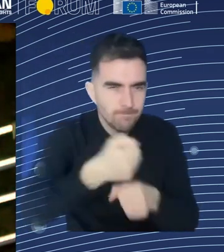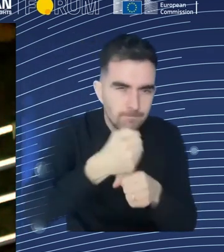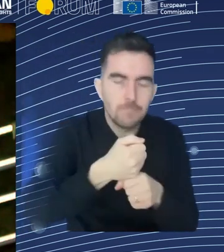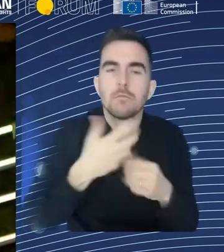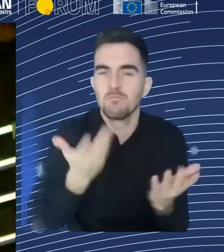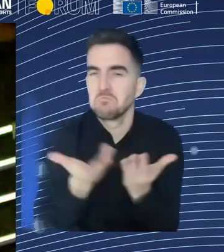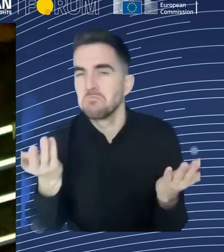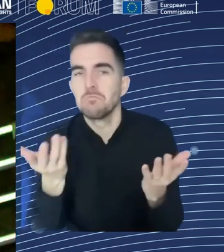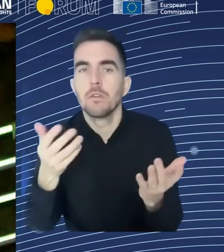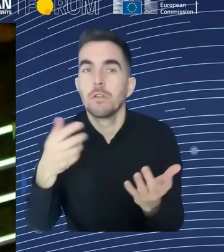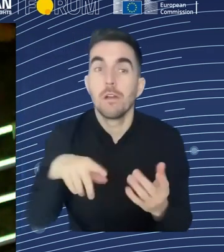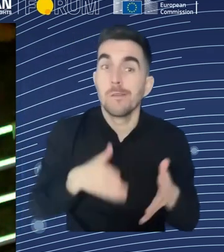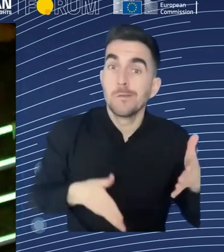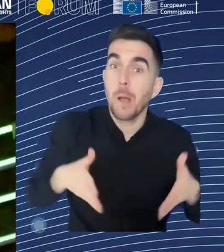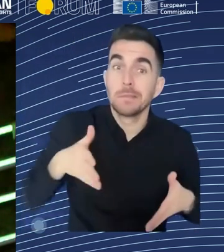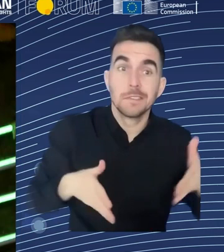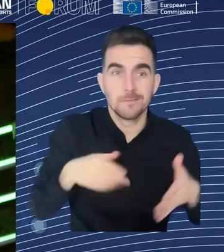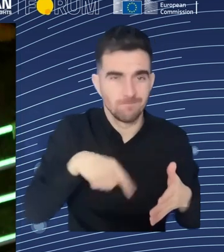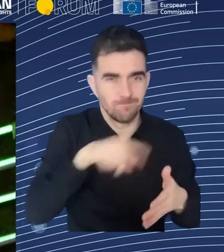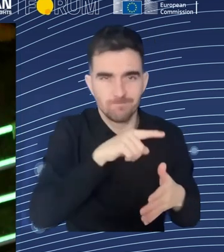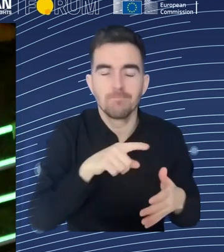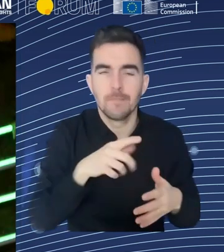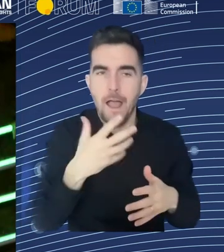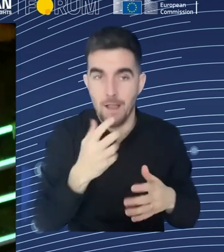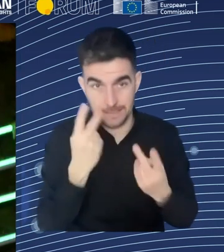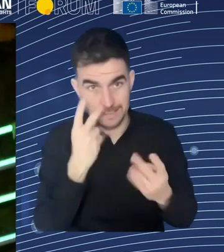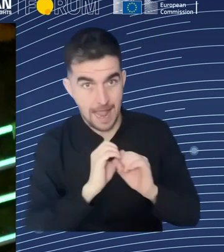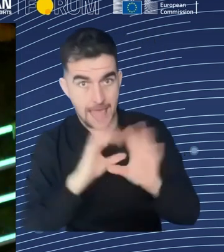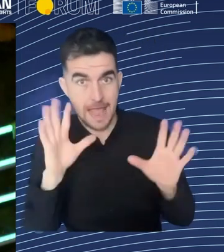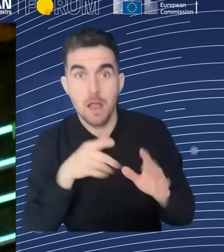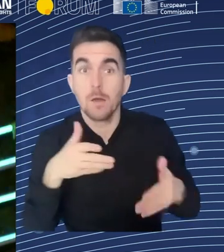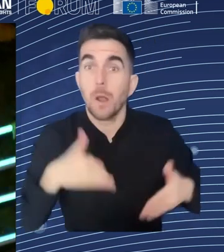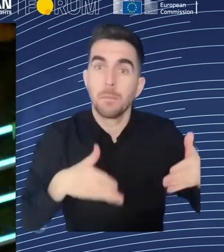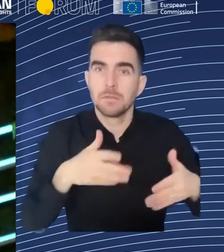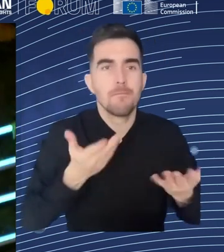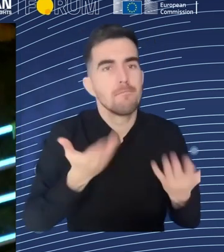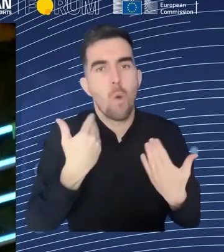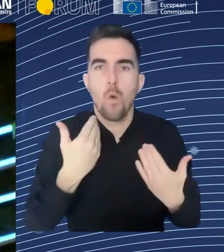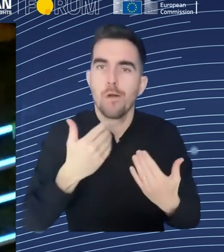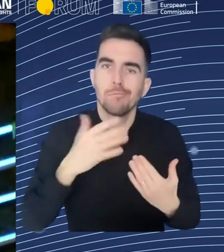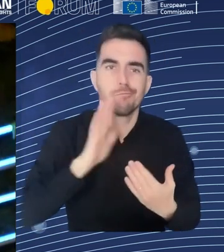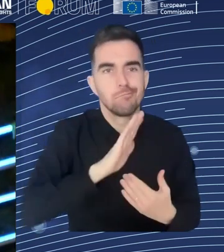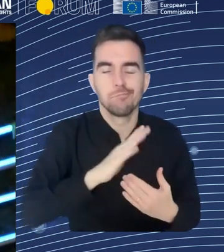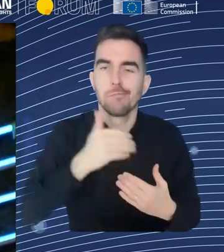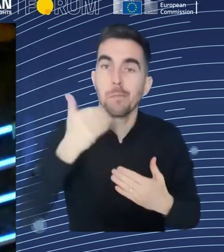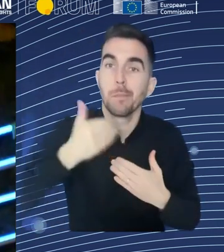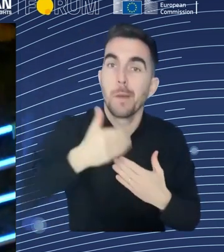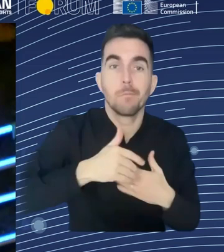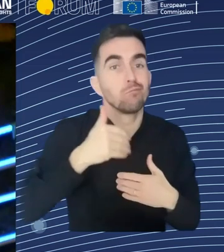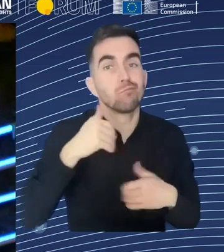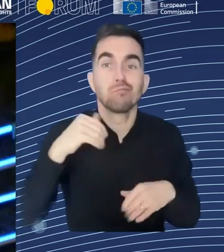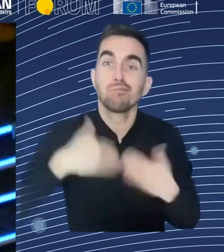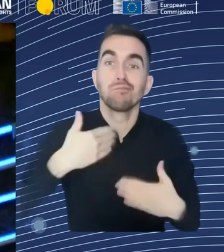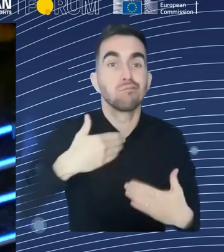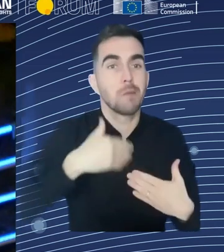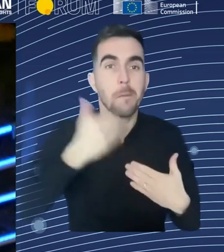done by office clerks, like sending, you know, sending mail or whatnot. That all has been automated leading to a polarization of the labor force, so